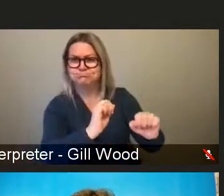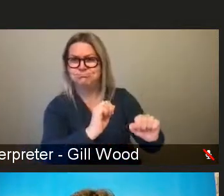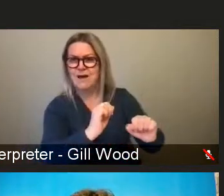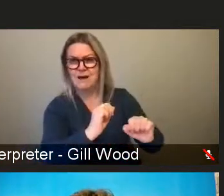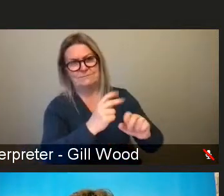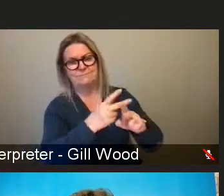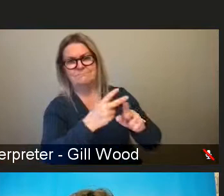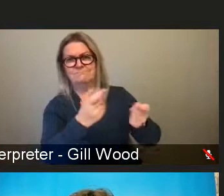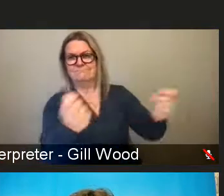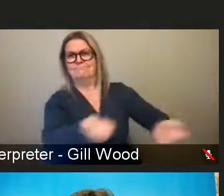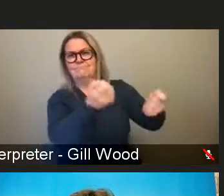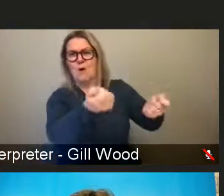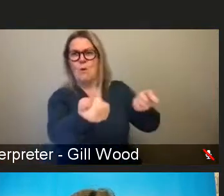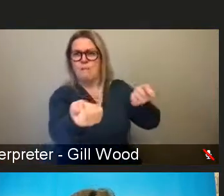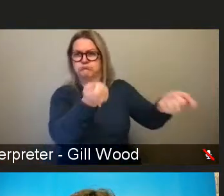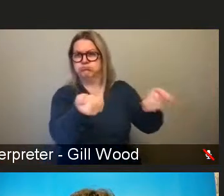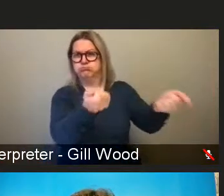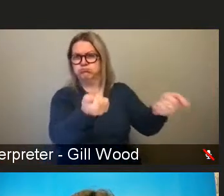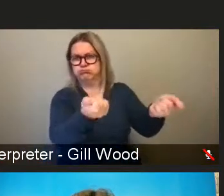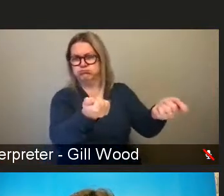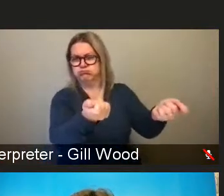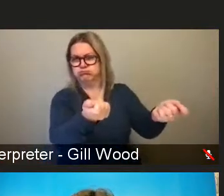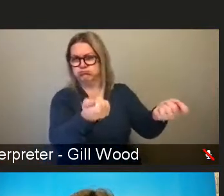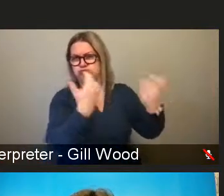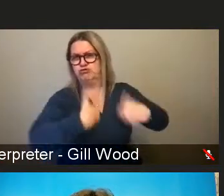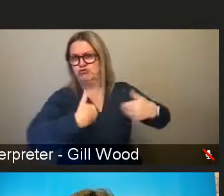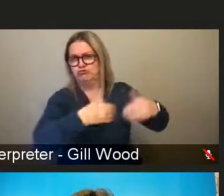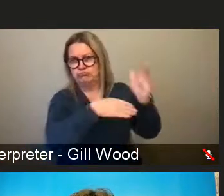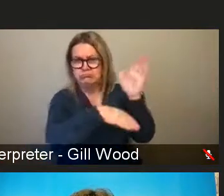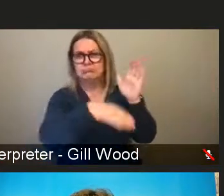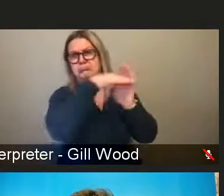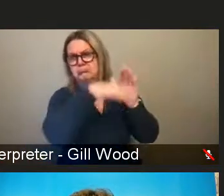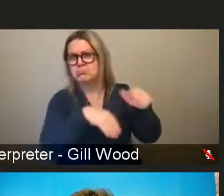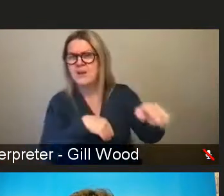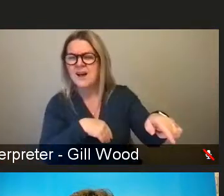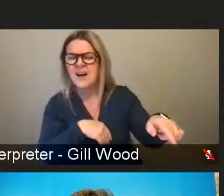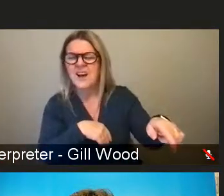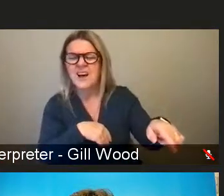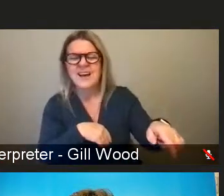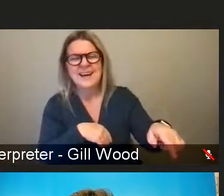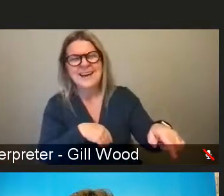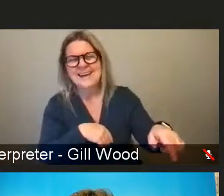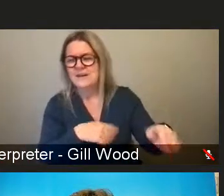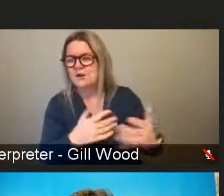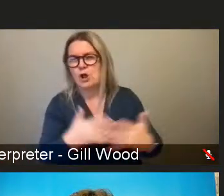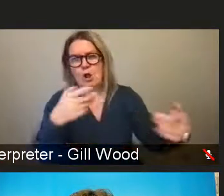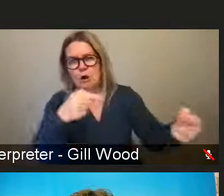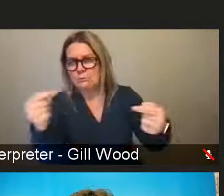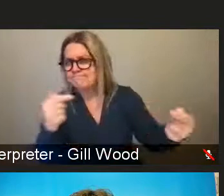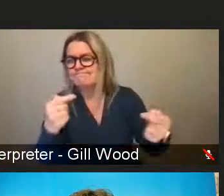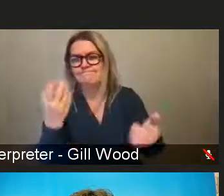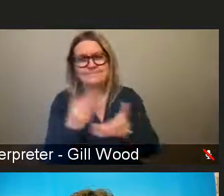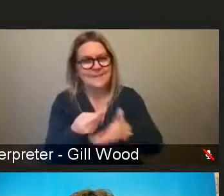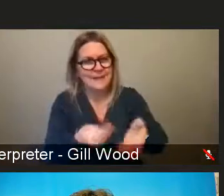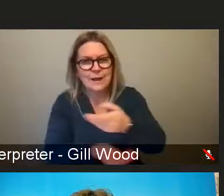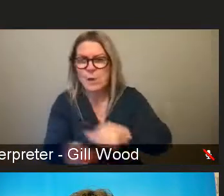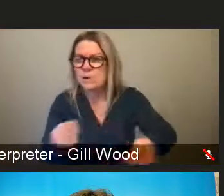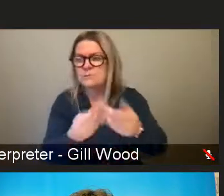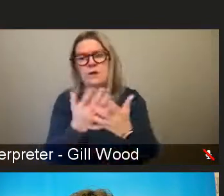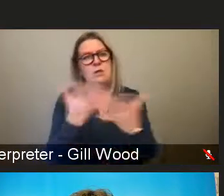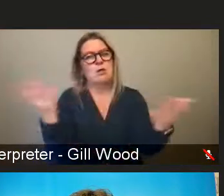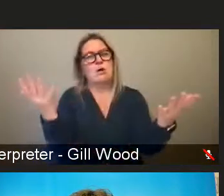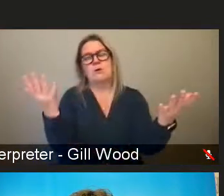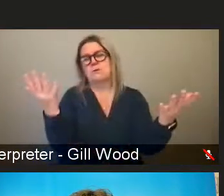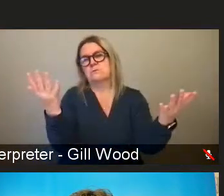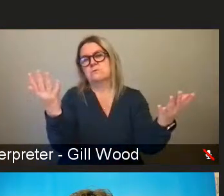I think that there are lots of debates to be had about economic systems and what will help social